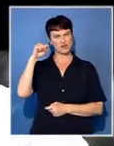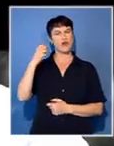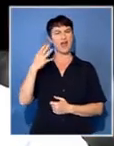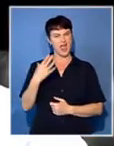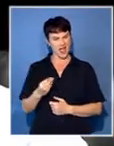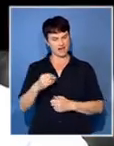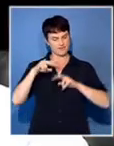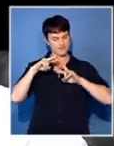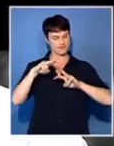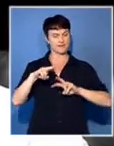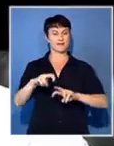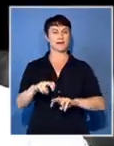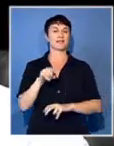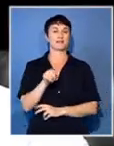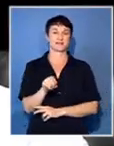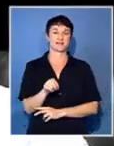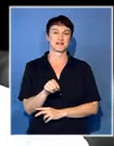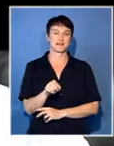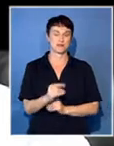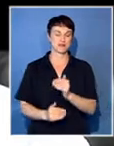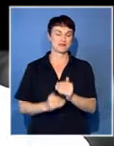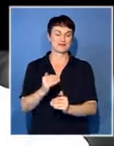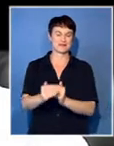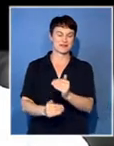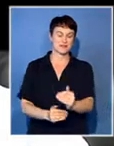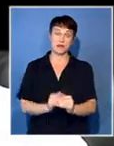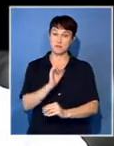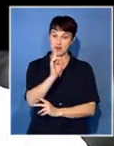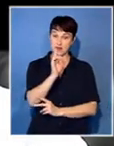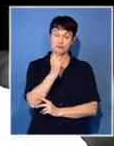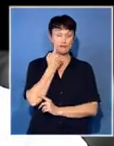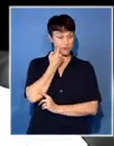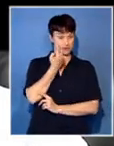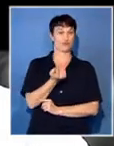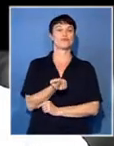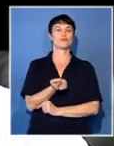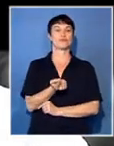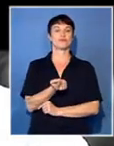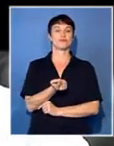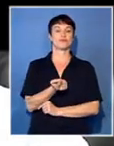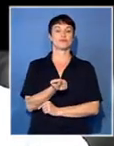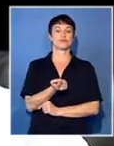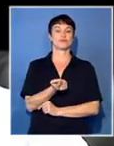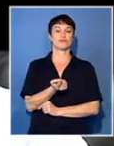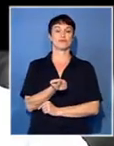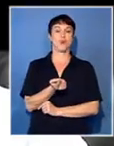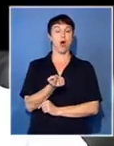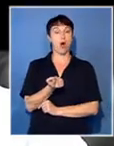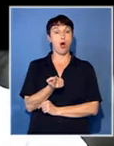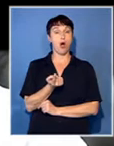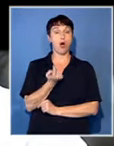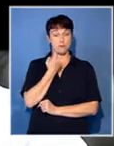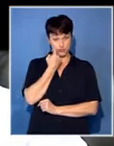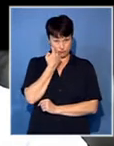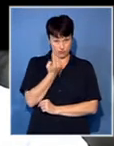are pursuing that process but for your tomorrow or any other day